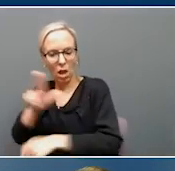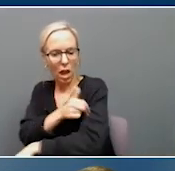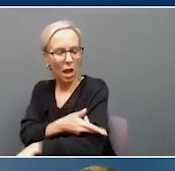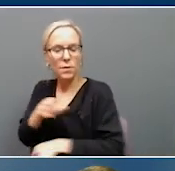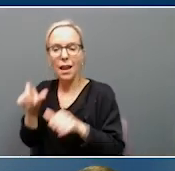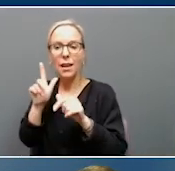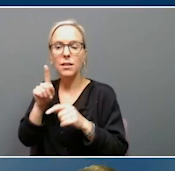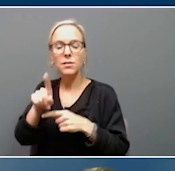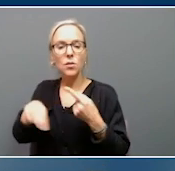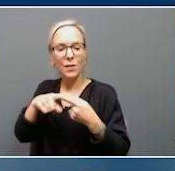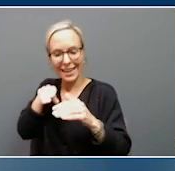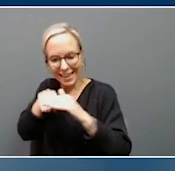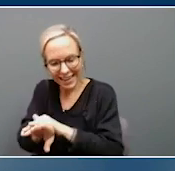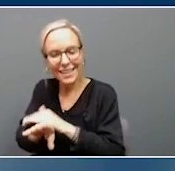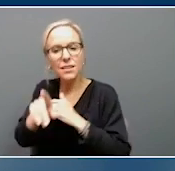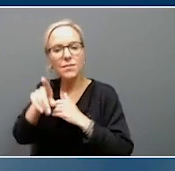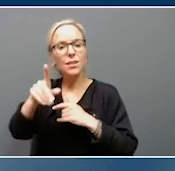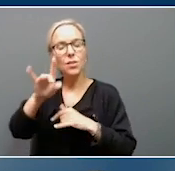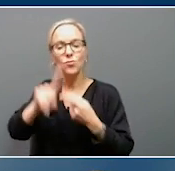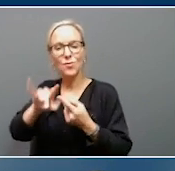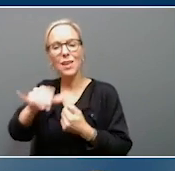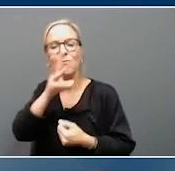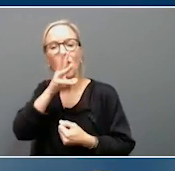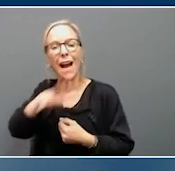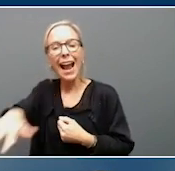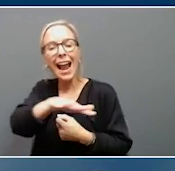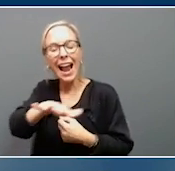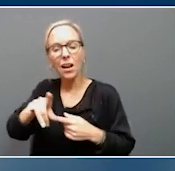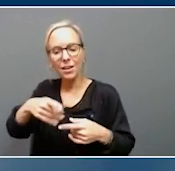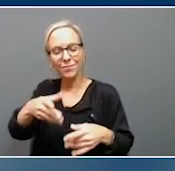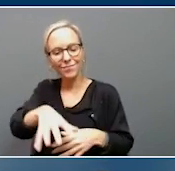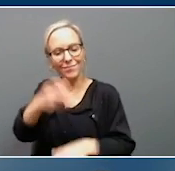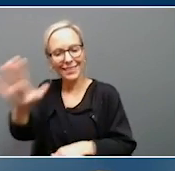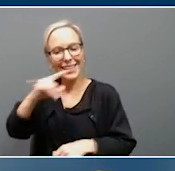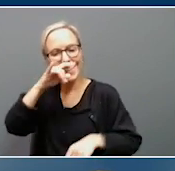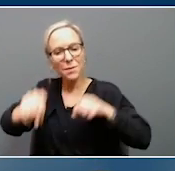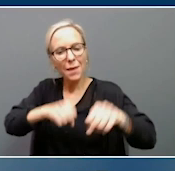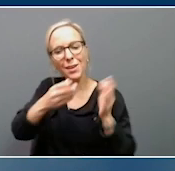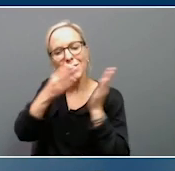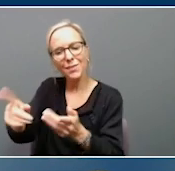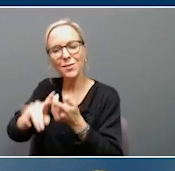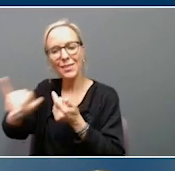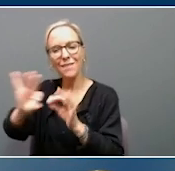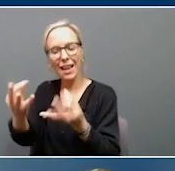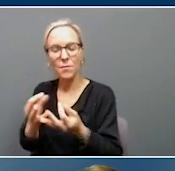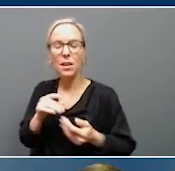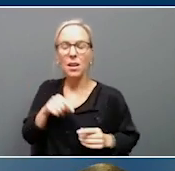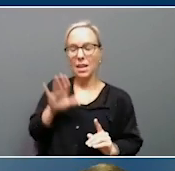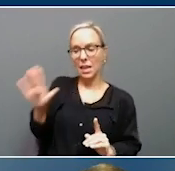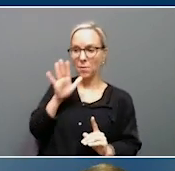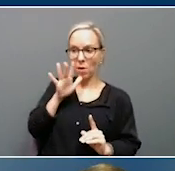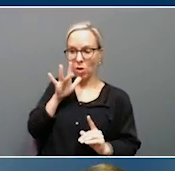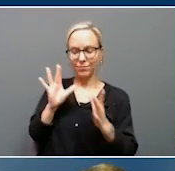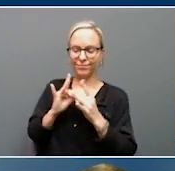the creek to go get that kid's bicycle, and he delivered it to the families. Andrew's mother, Jennifer, said that if Keith was not there, she's not sure